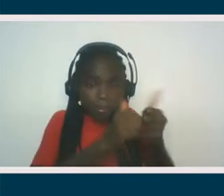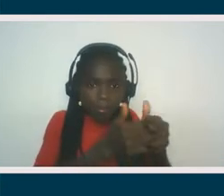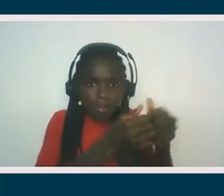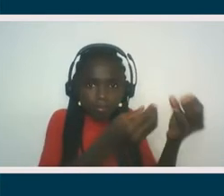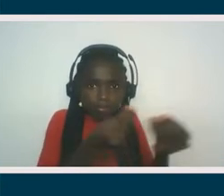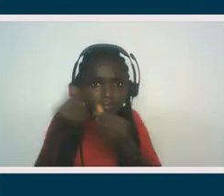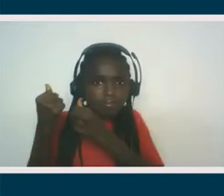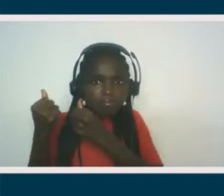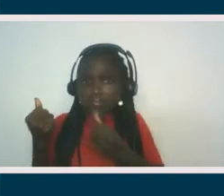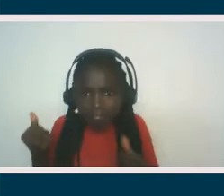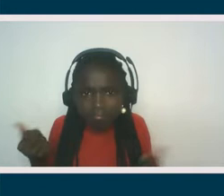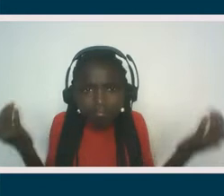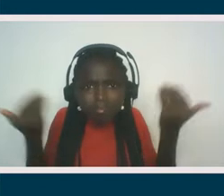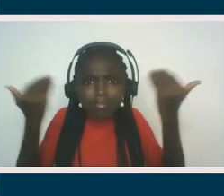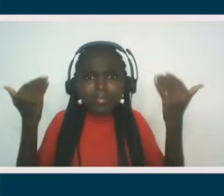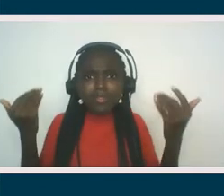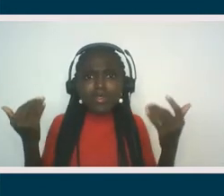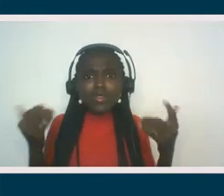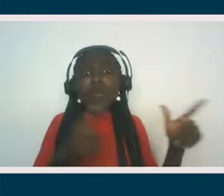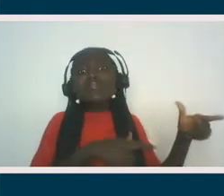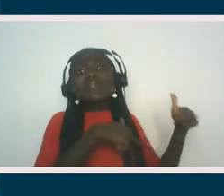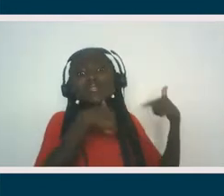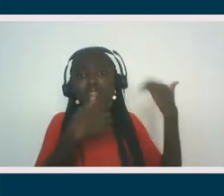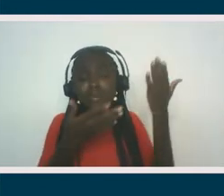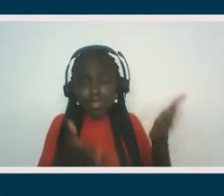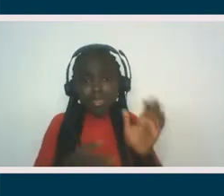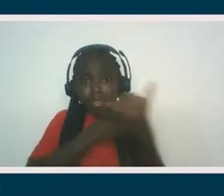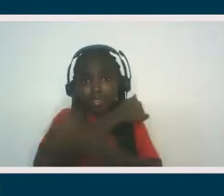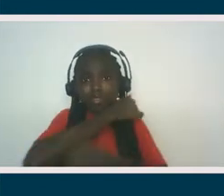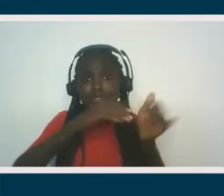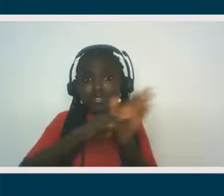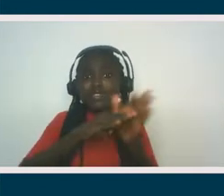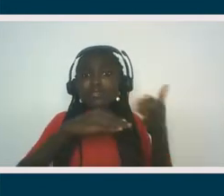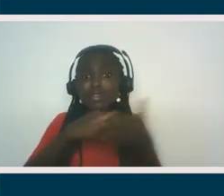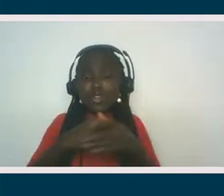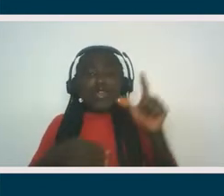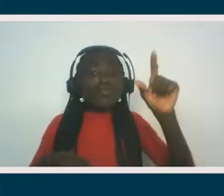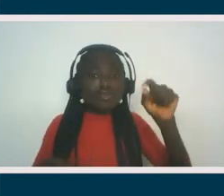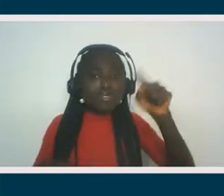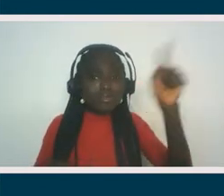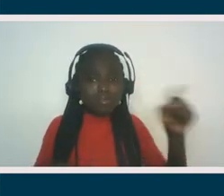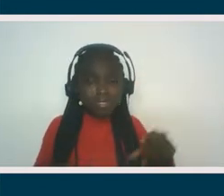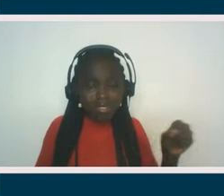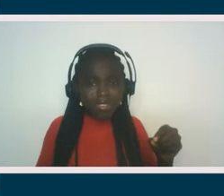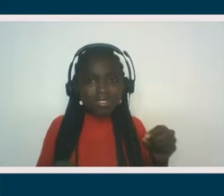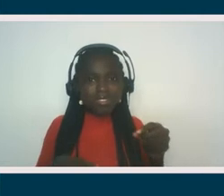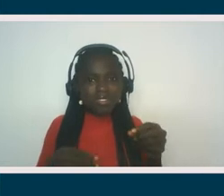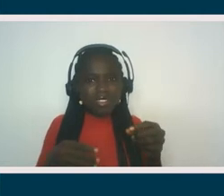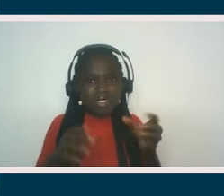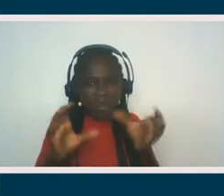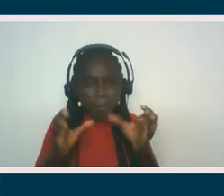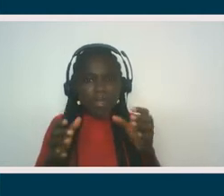20% of our population, we're talking about over half a million people are quote unquote